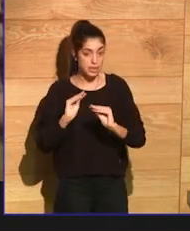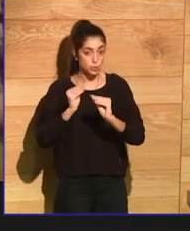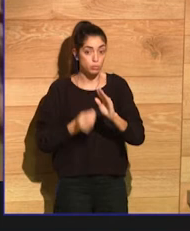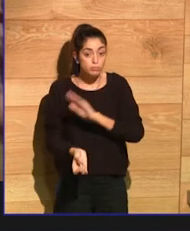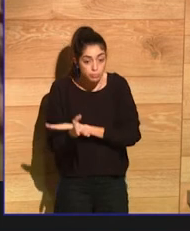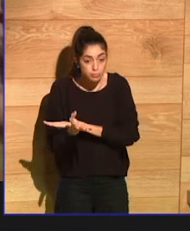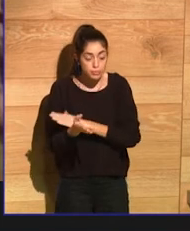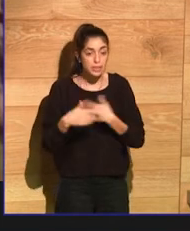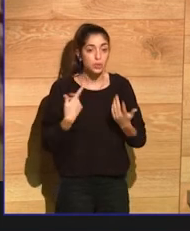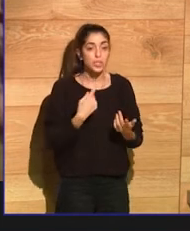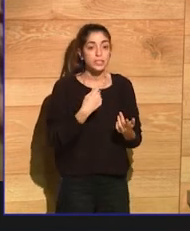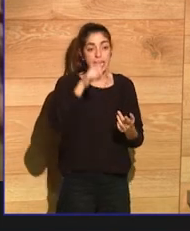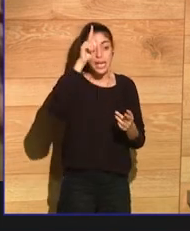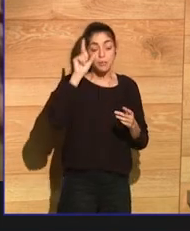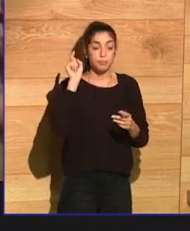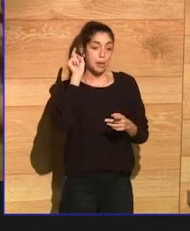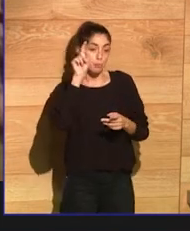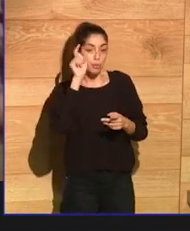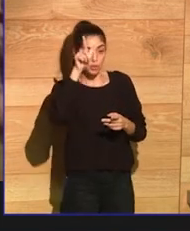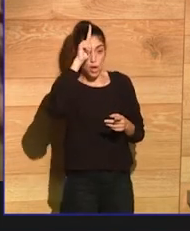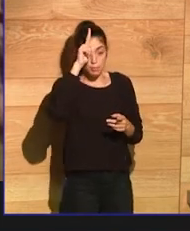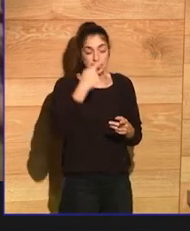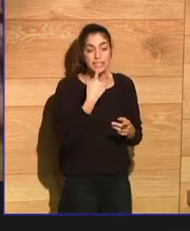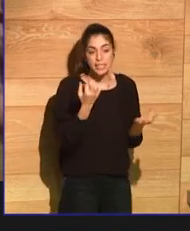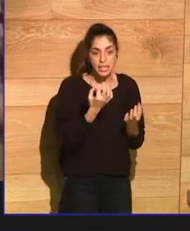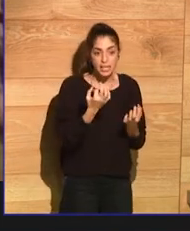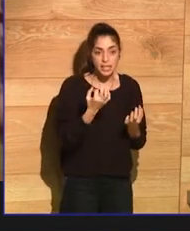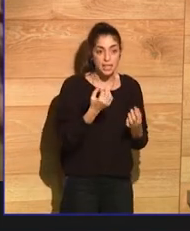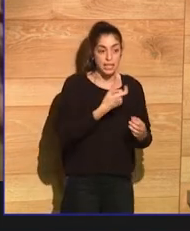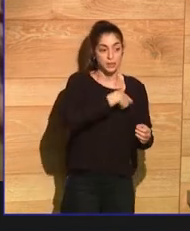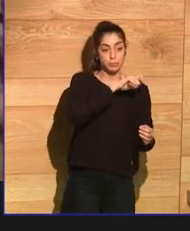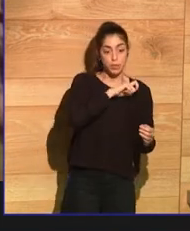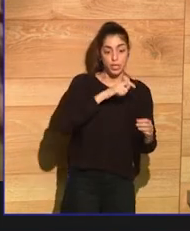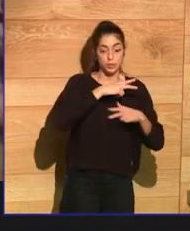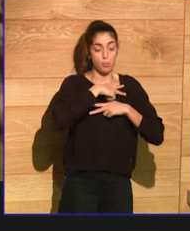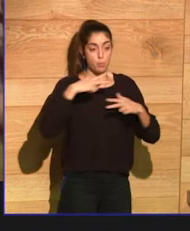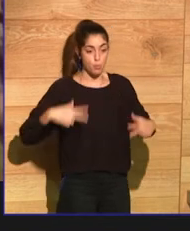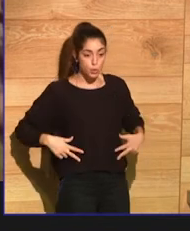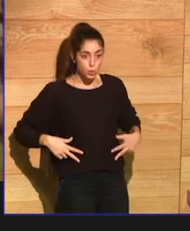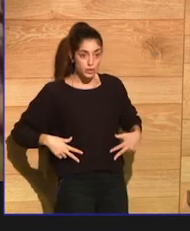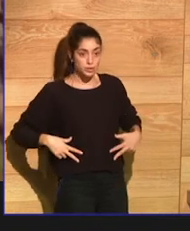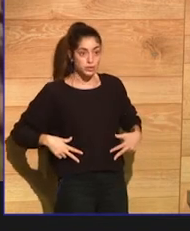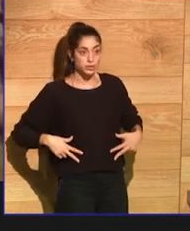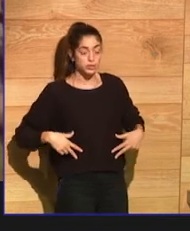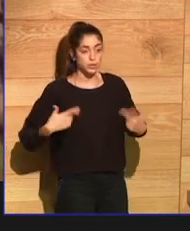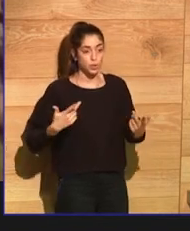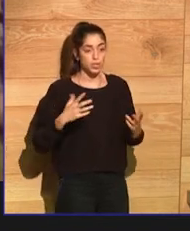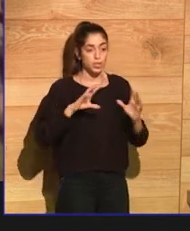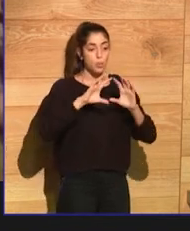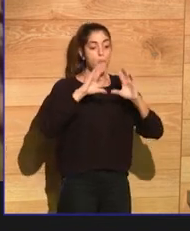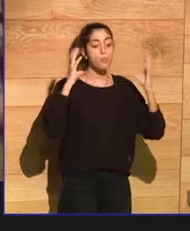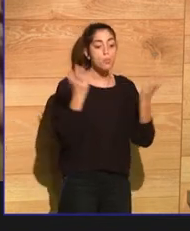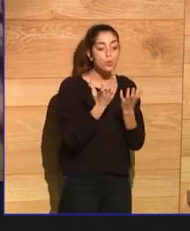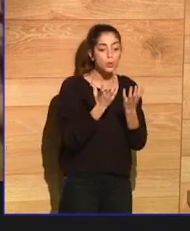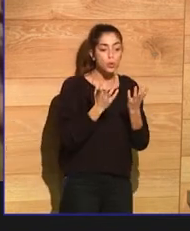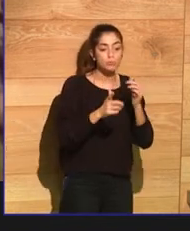Spanish and the Portuguese sort of circumnavigation of the globe and exploration of the world was